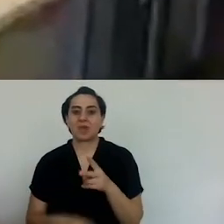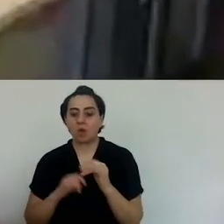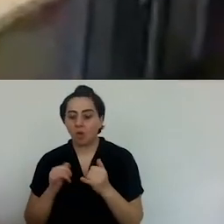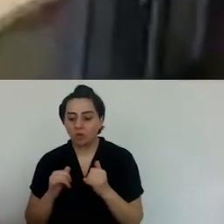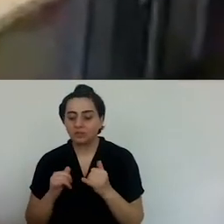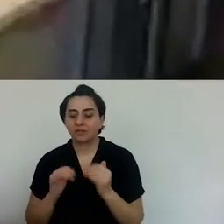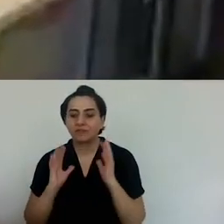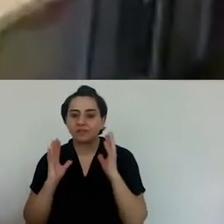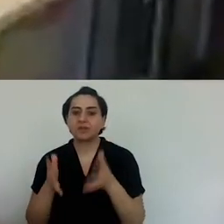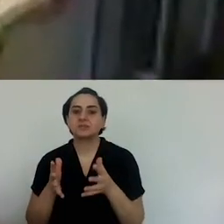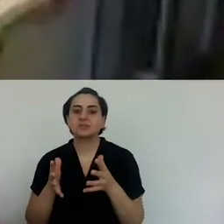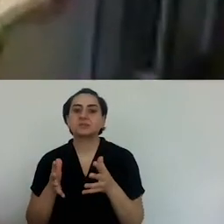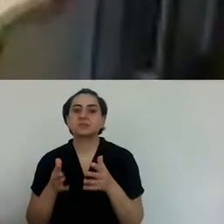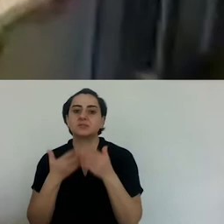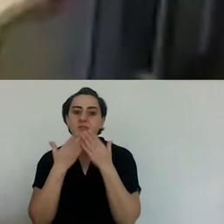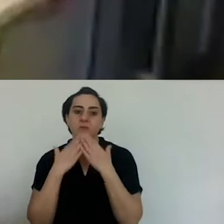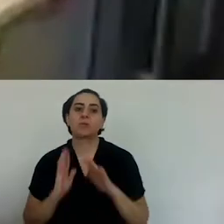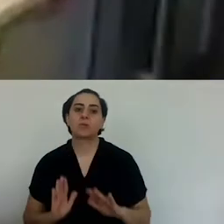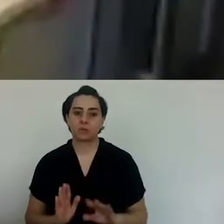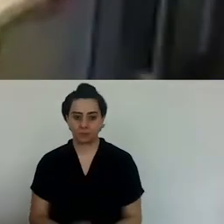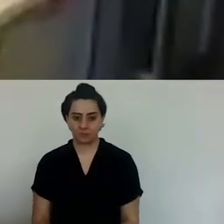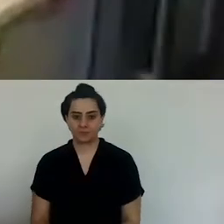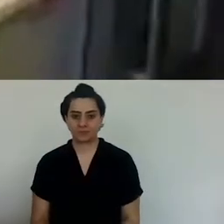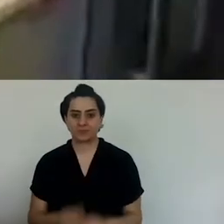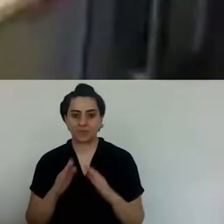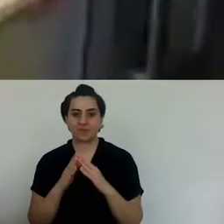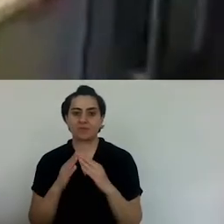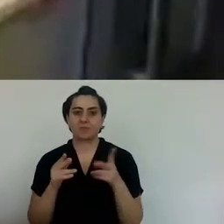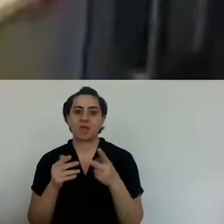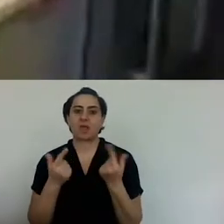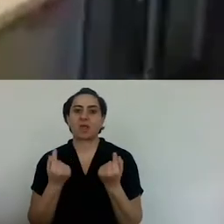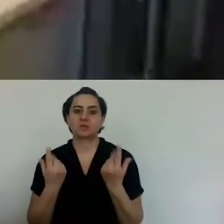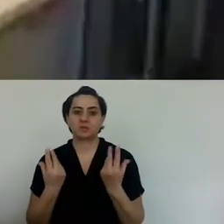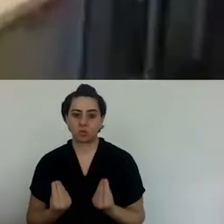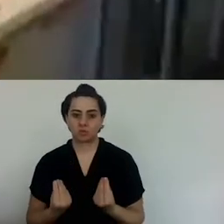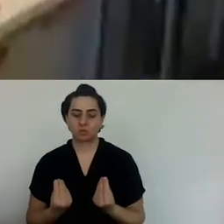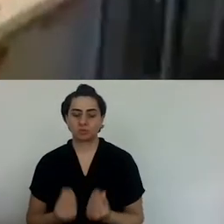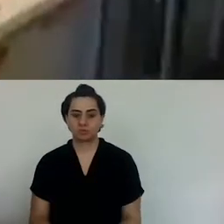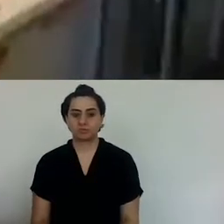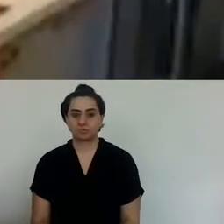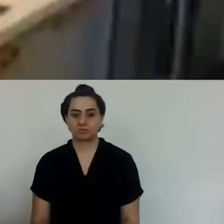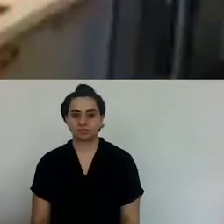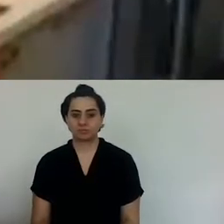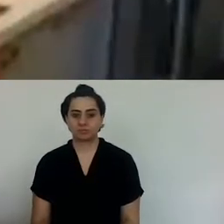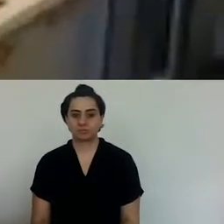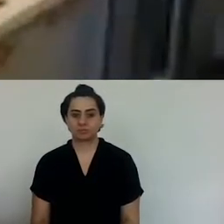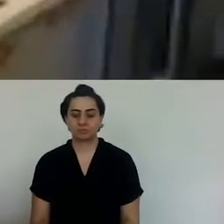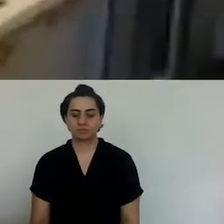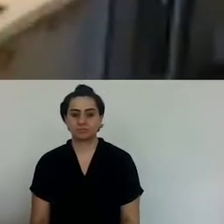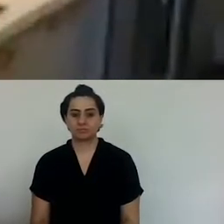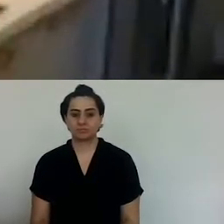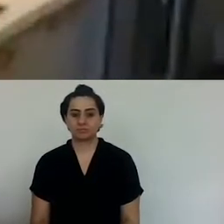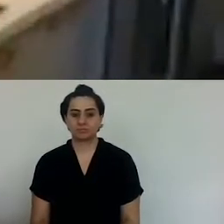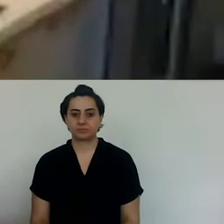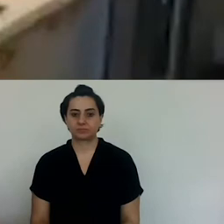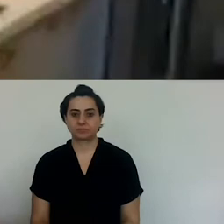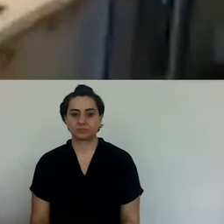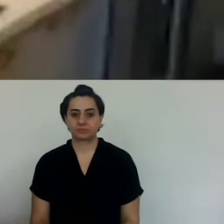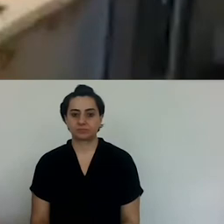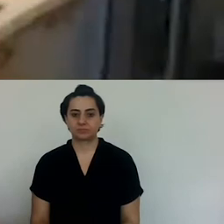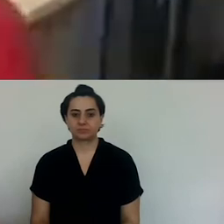We now see that we don't have as many fish as we used to have in my childhood.